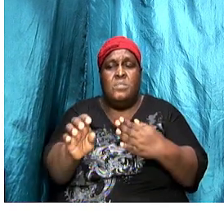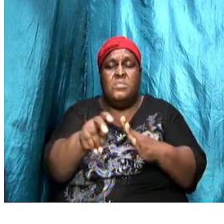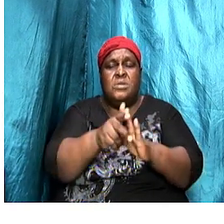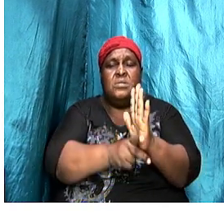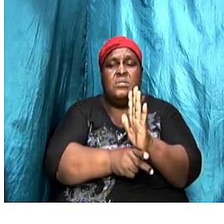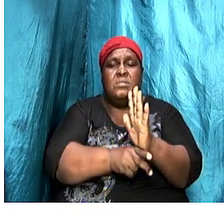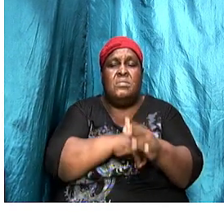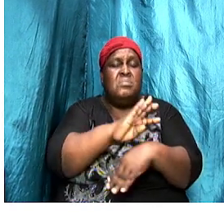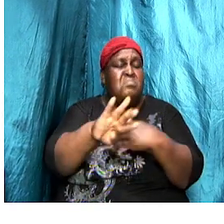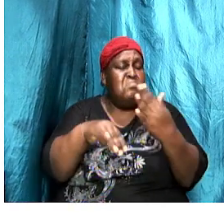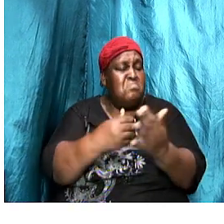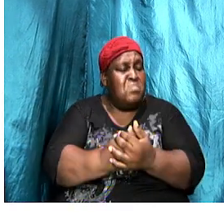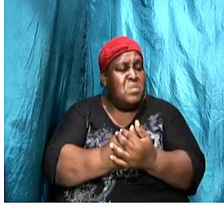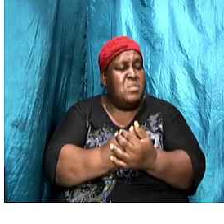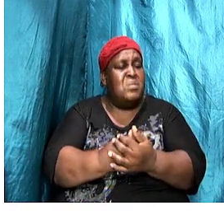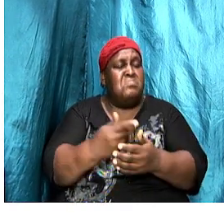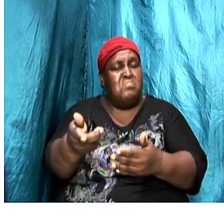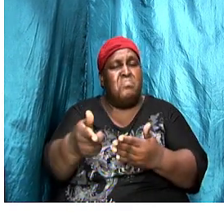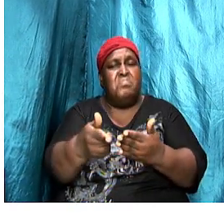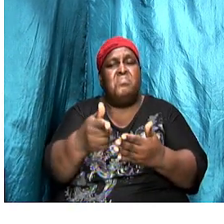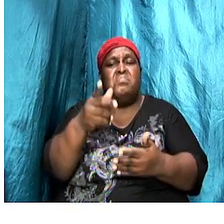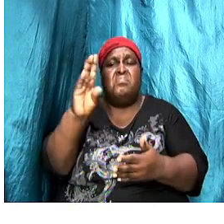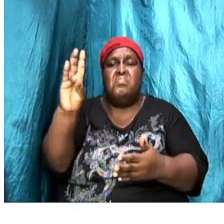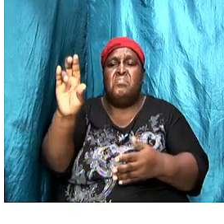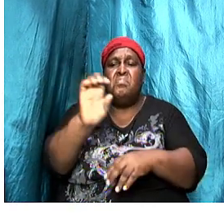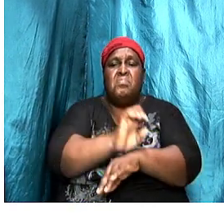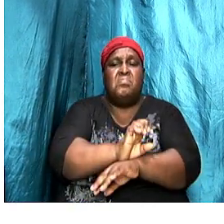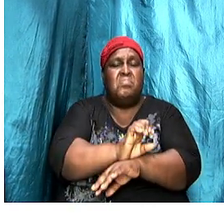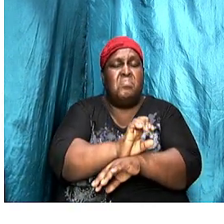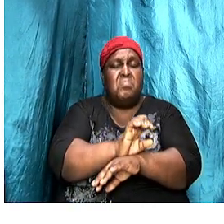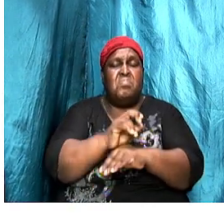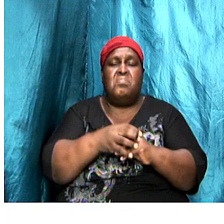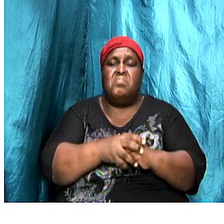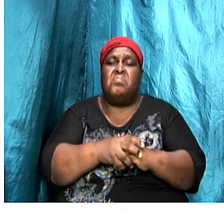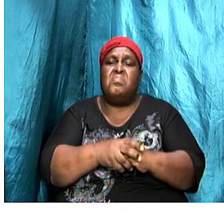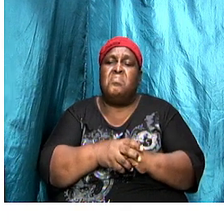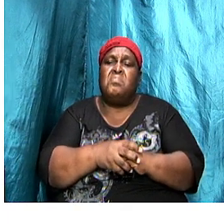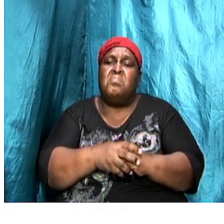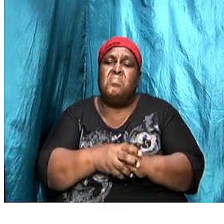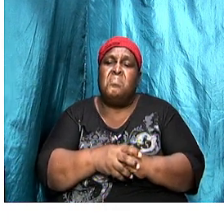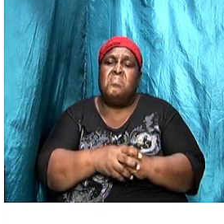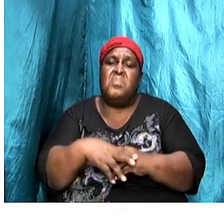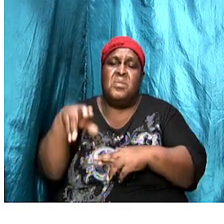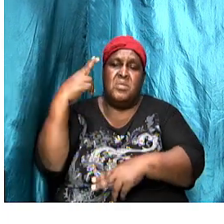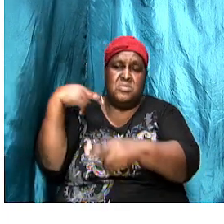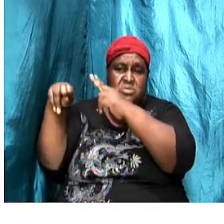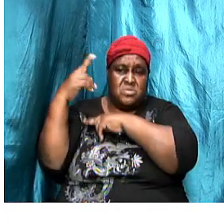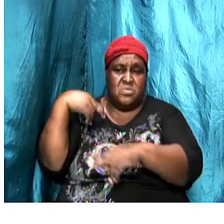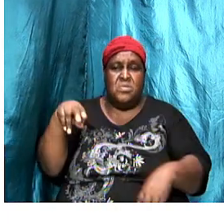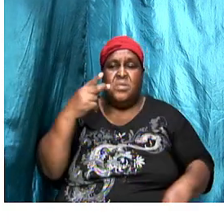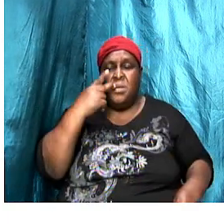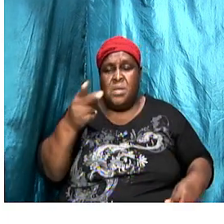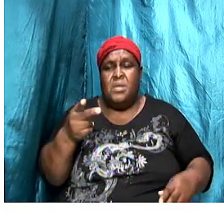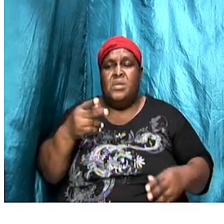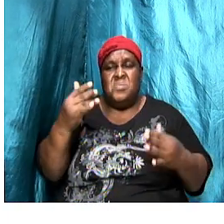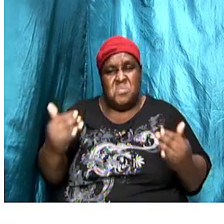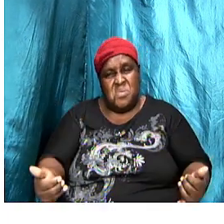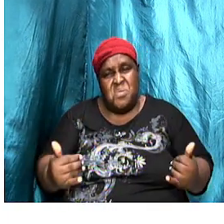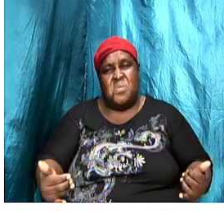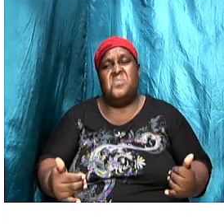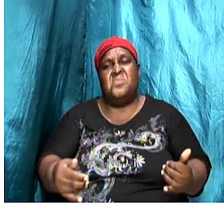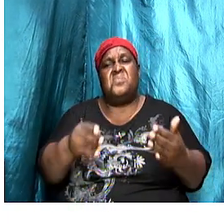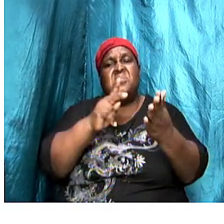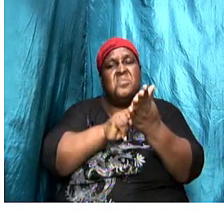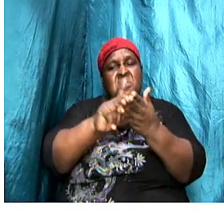presented via these seven churches. So that was the historical view. Now we are looking at the